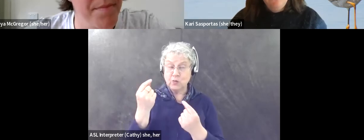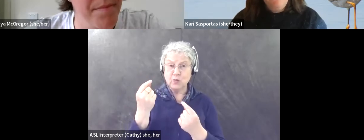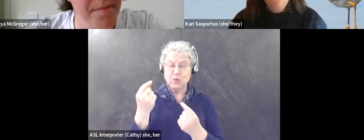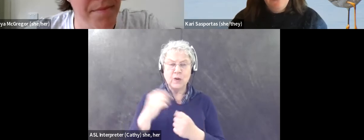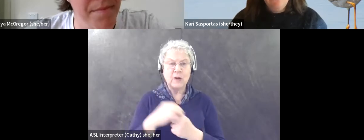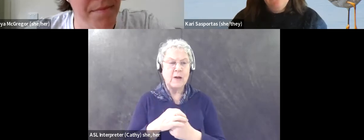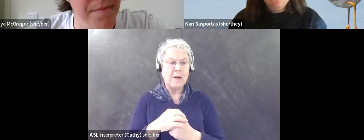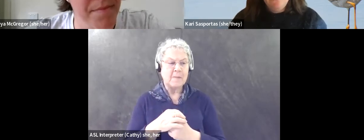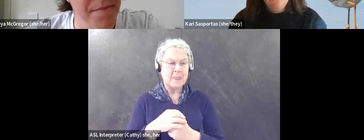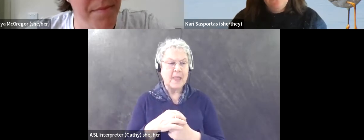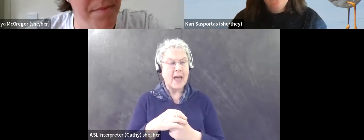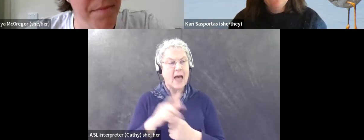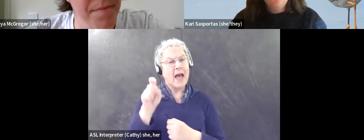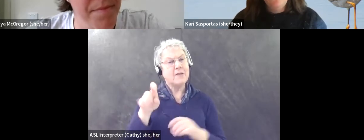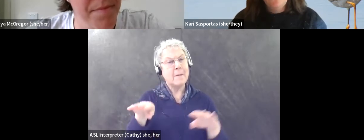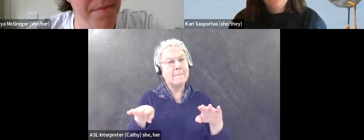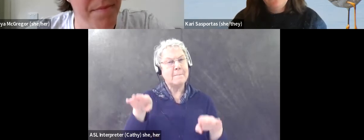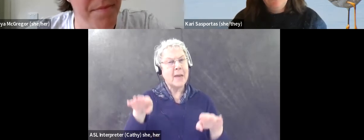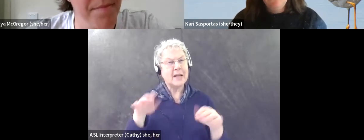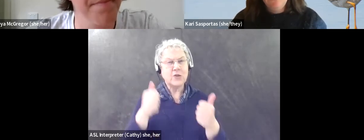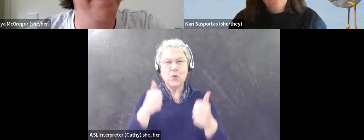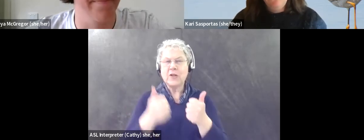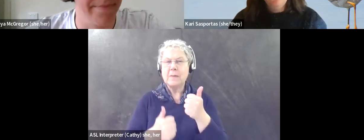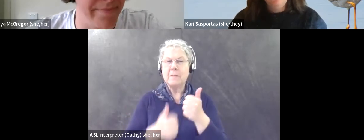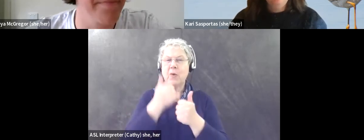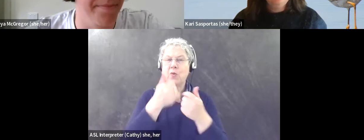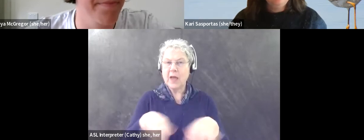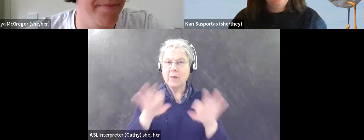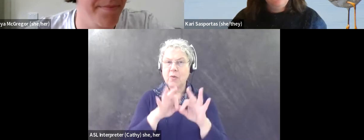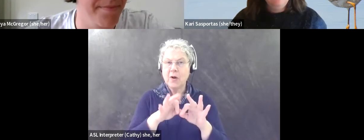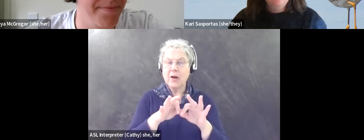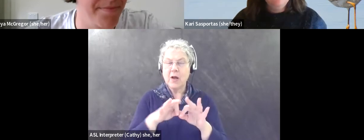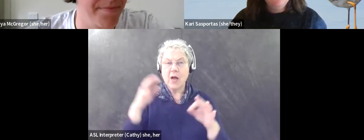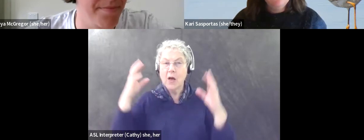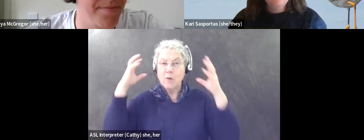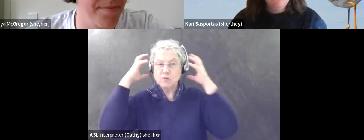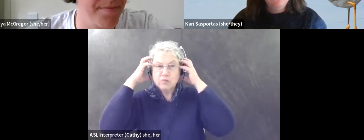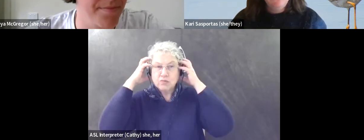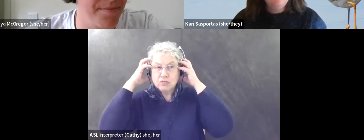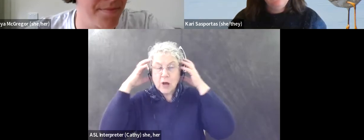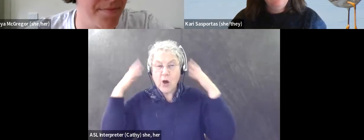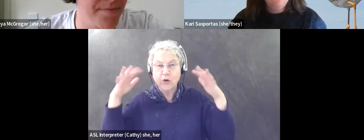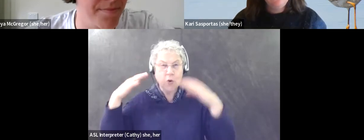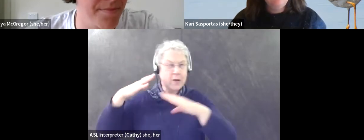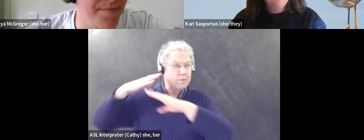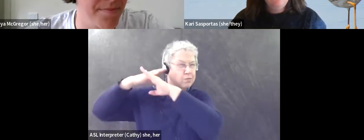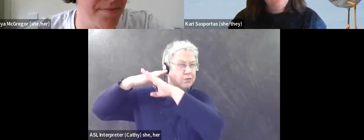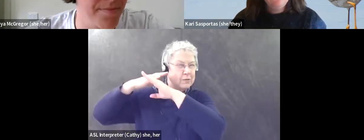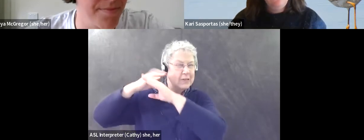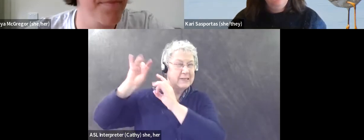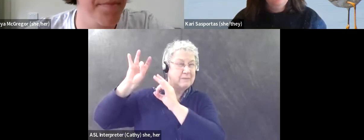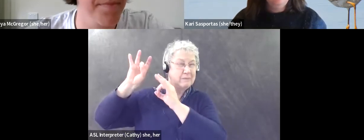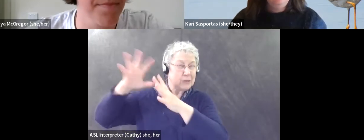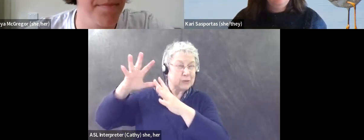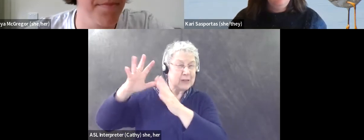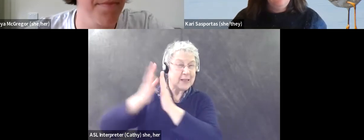of like balance, like, which is more important to me, like wearing noise canceling headphones because I really can't stand that traffic noise